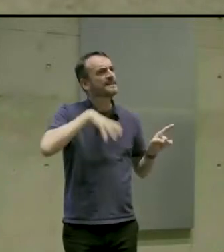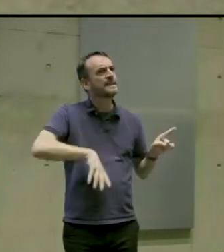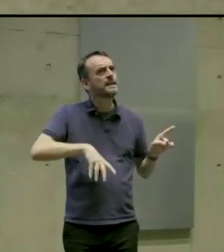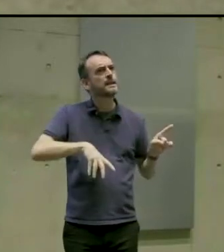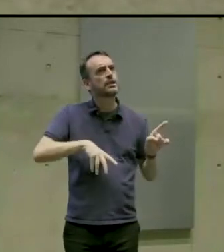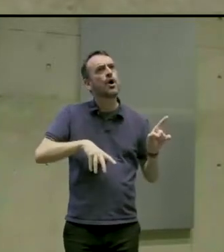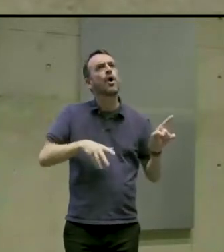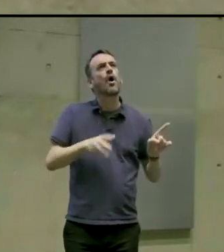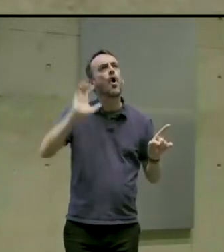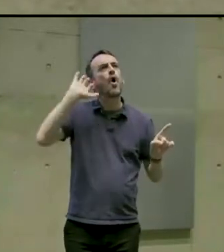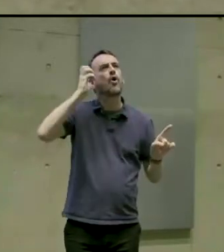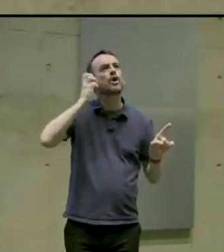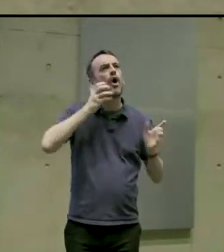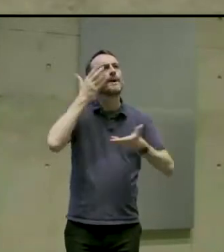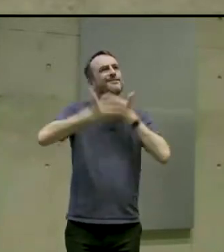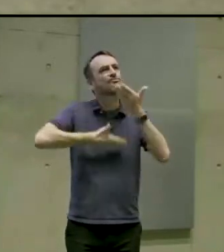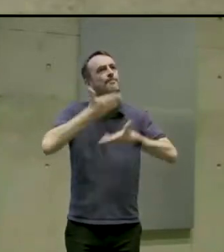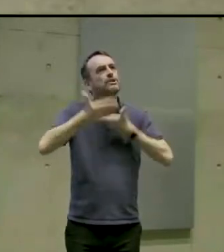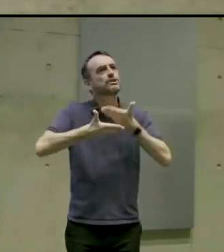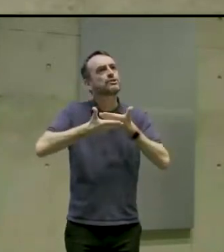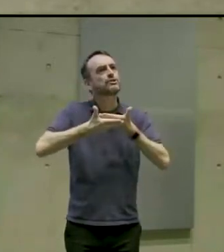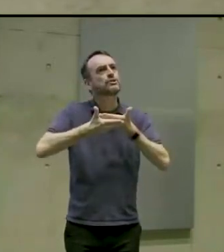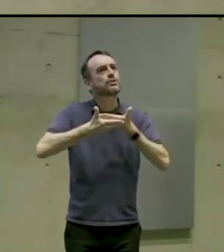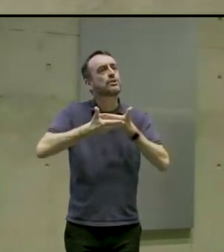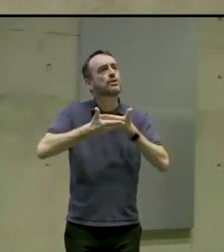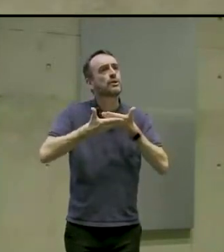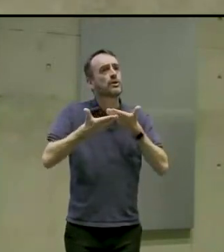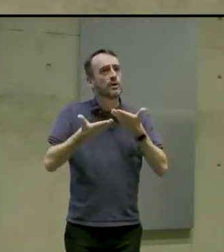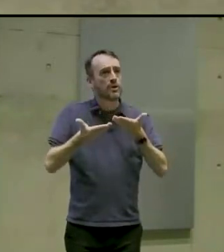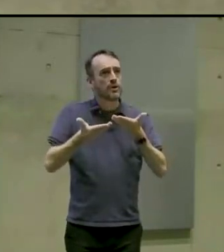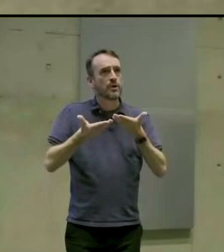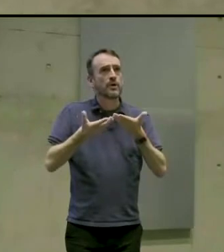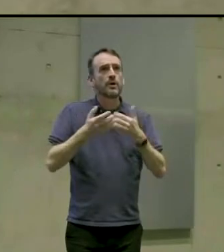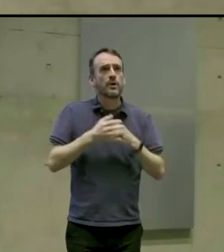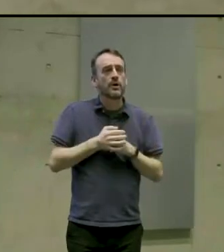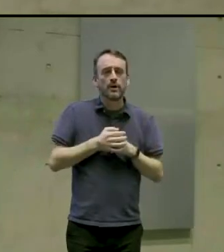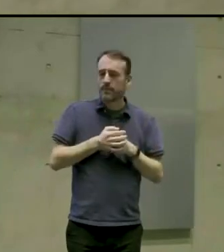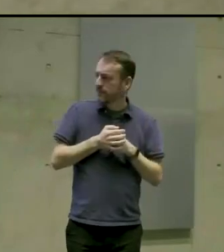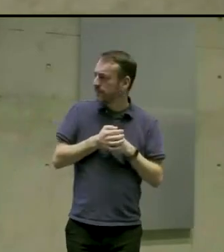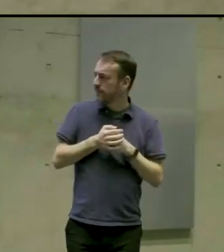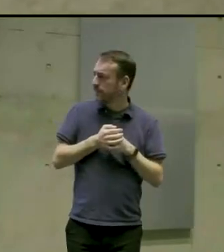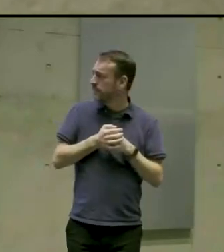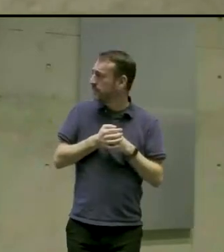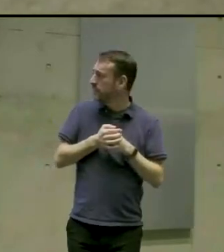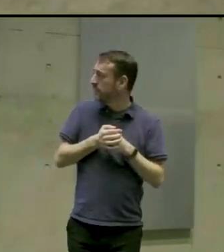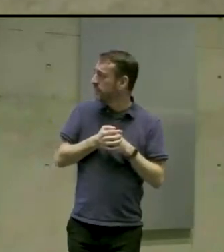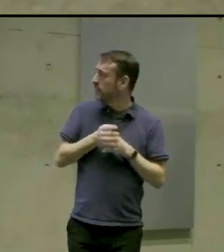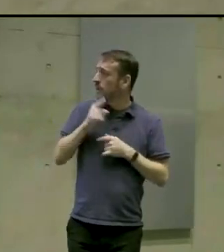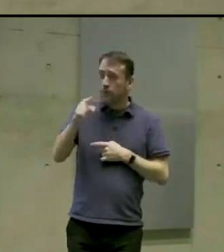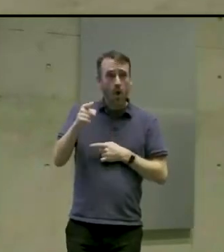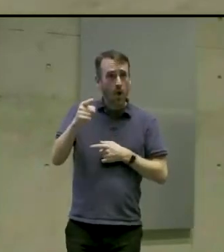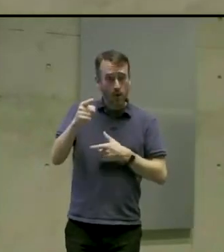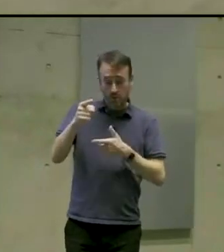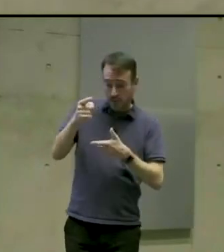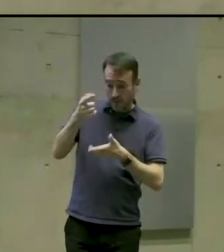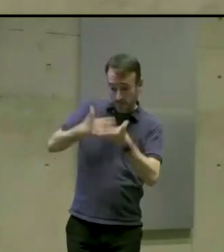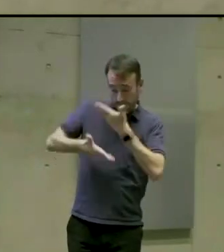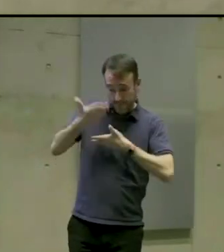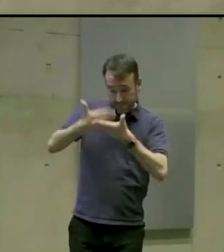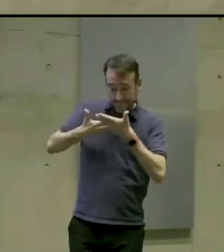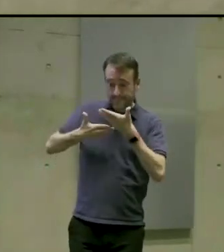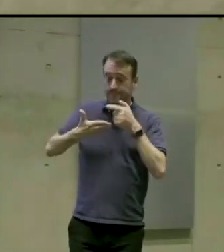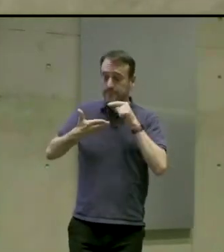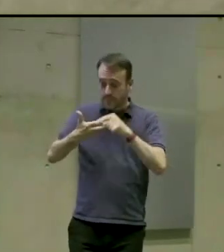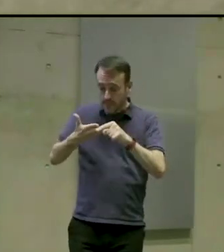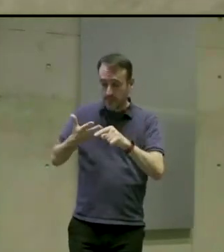So what we did, as I was saying, we looked at our game, what barriers there were, and seeing what we could do